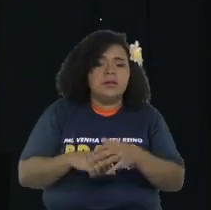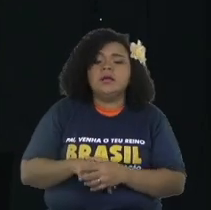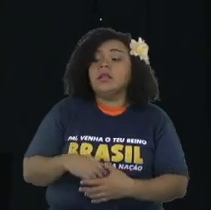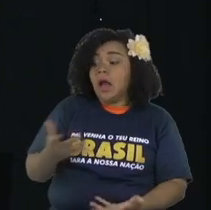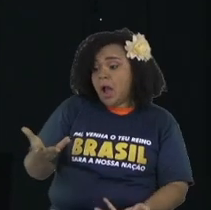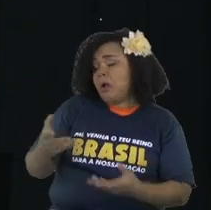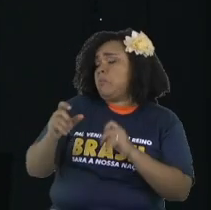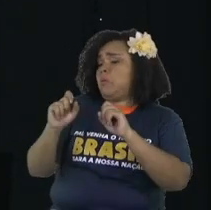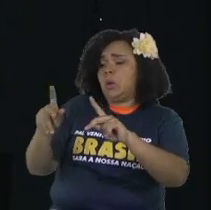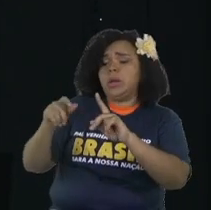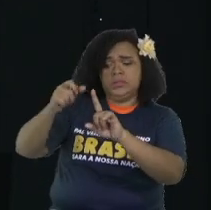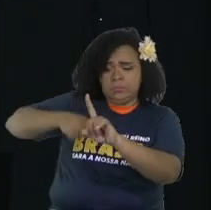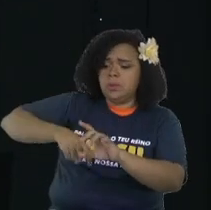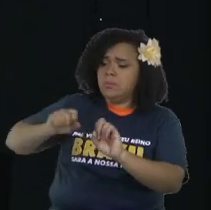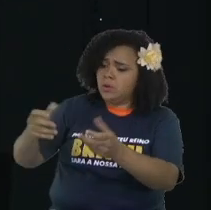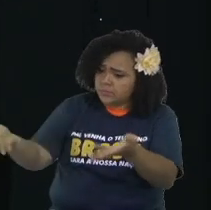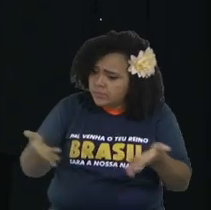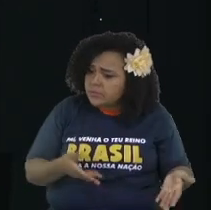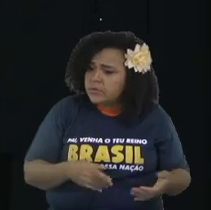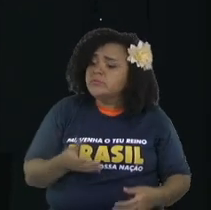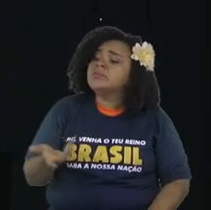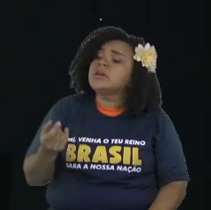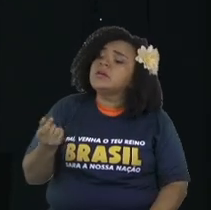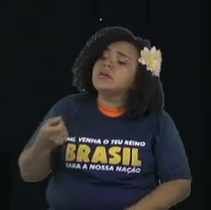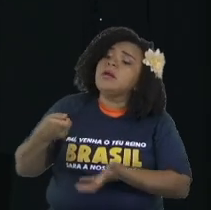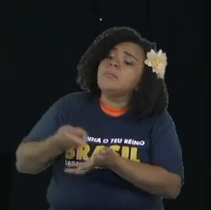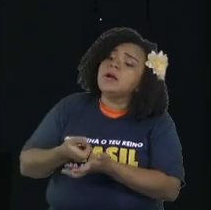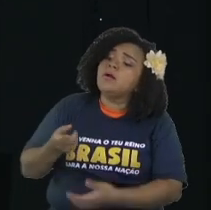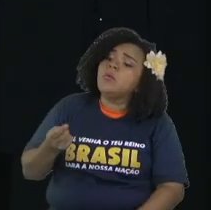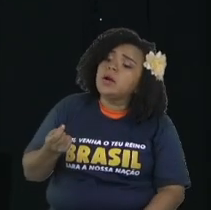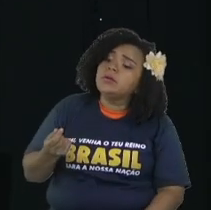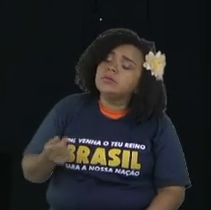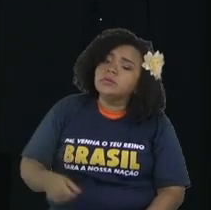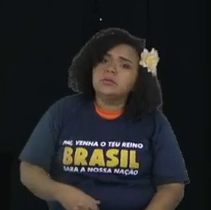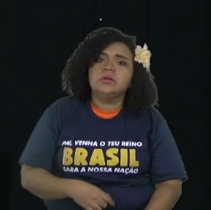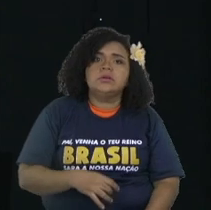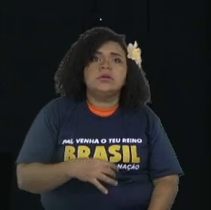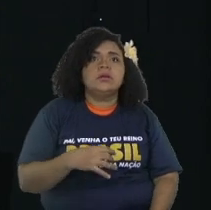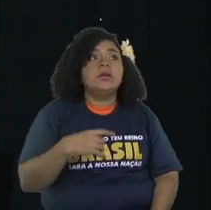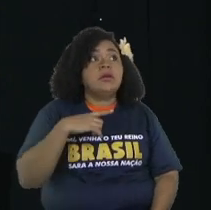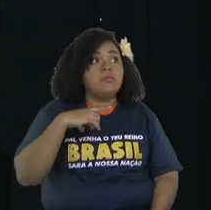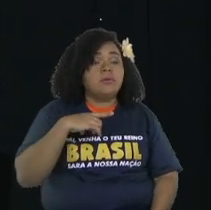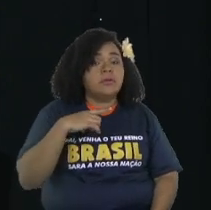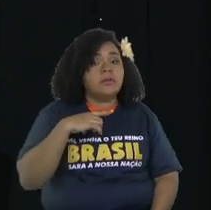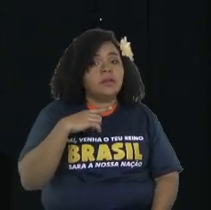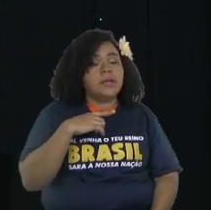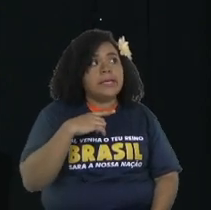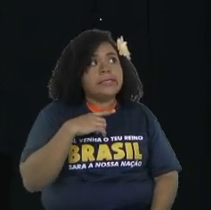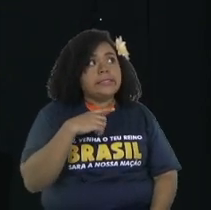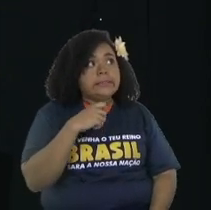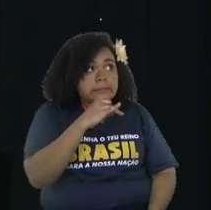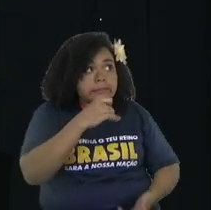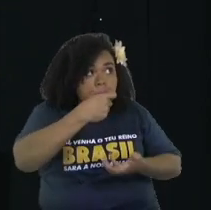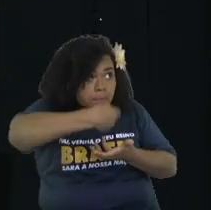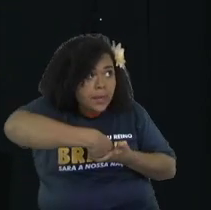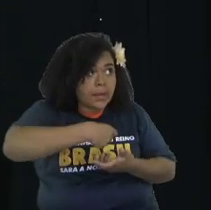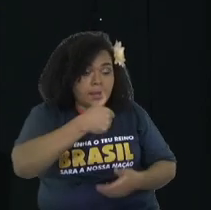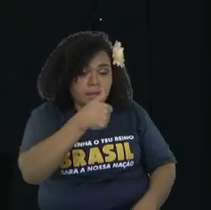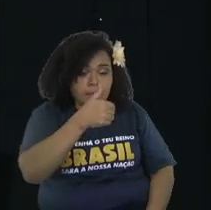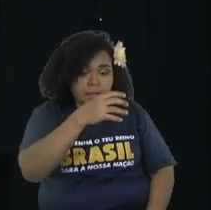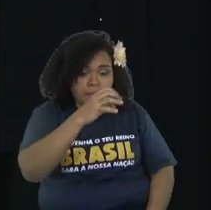garden and I told them you can do it you can go ahead this month and I asked them how much do you charge and he said